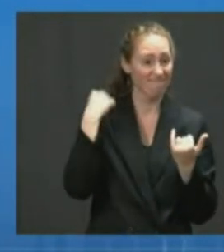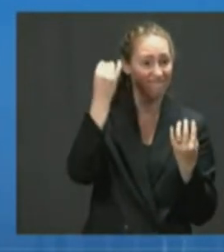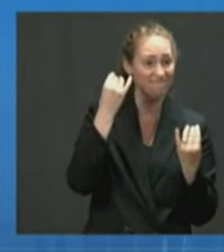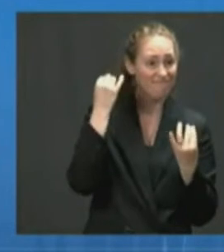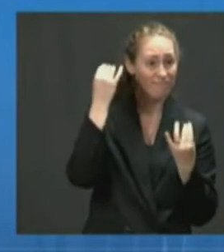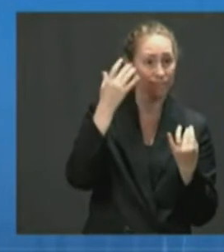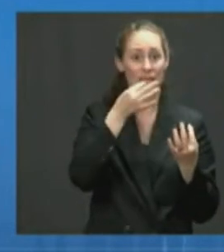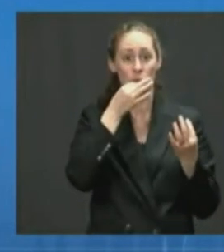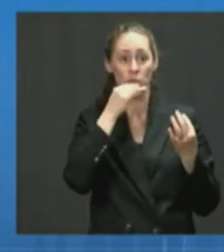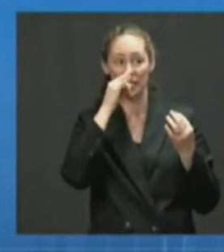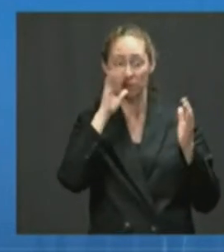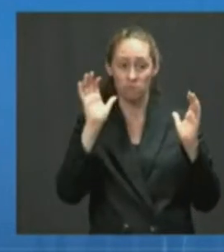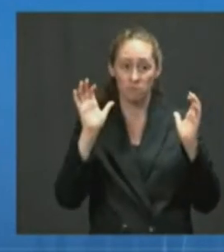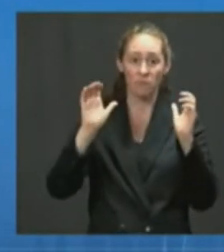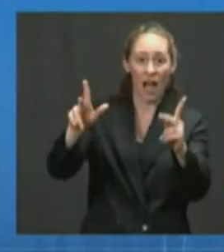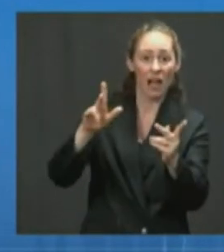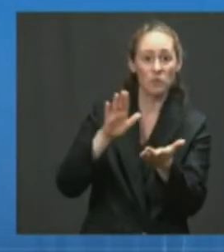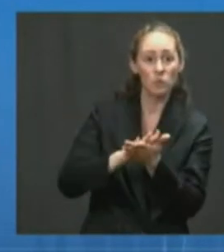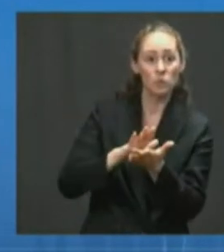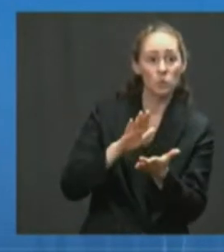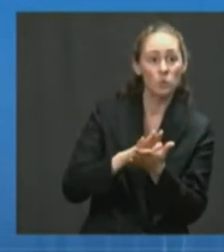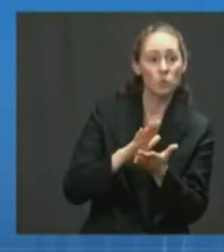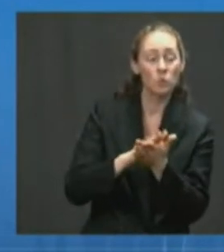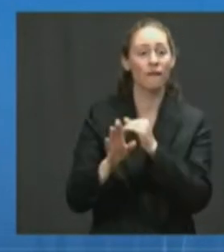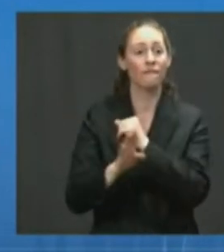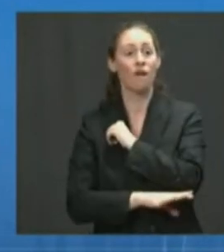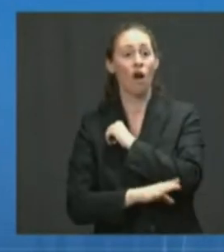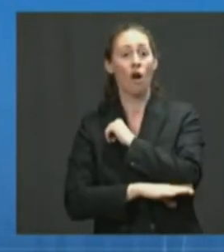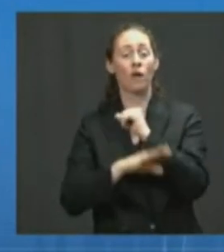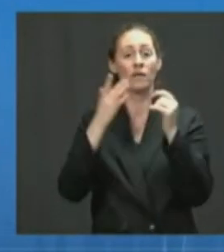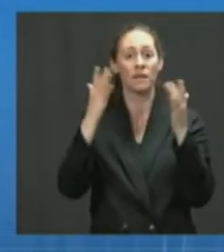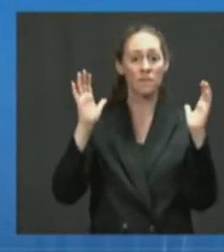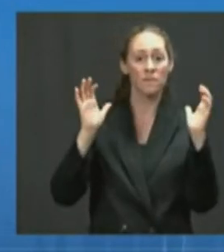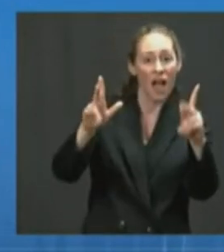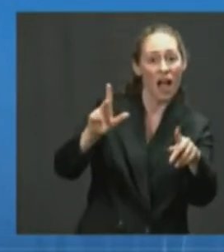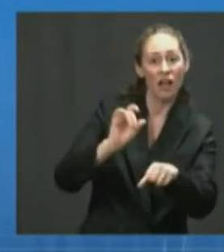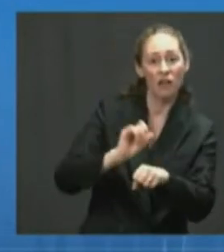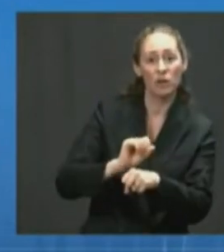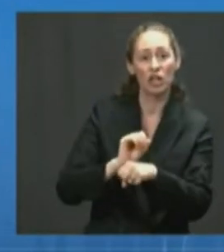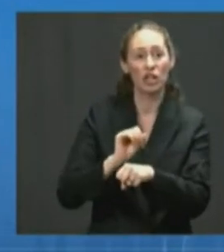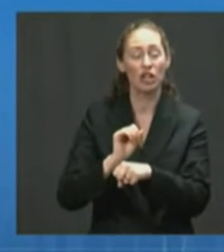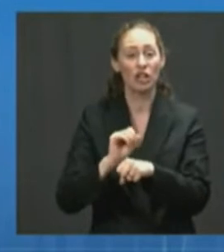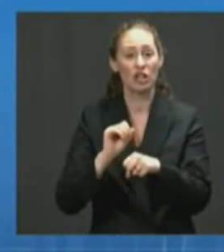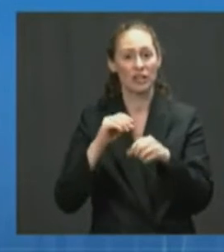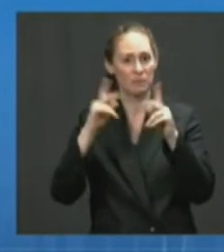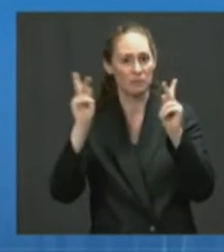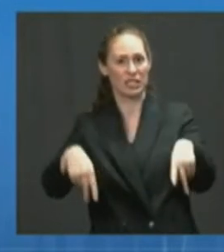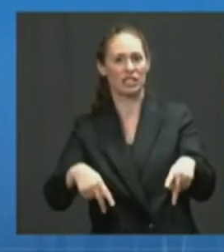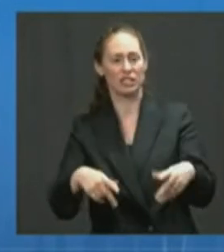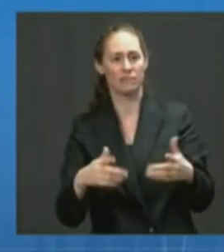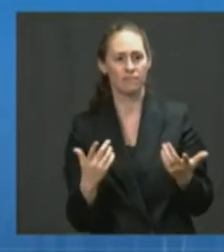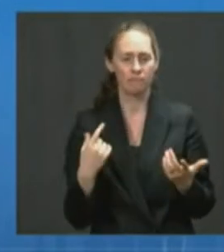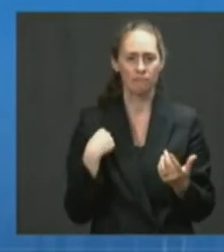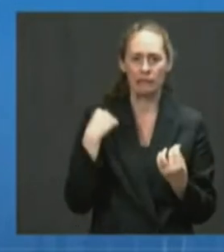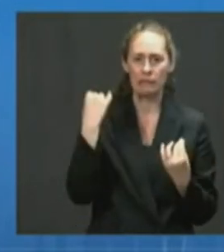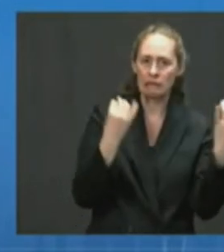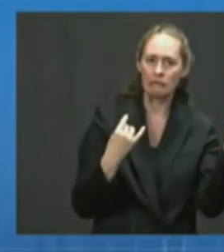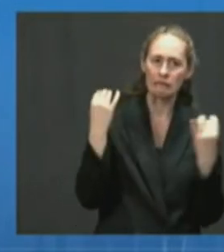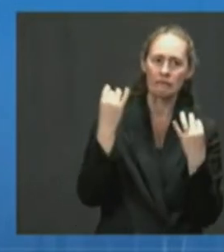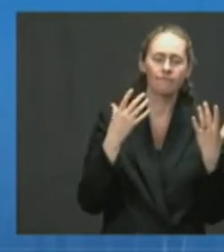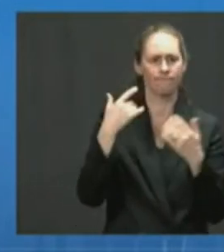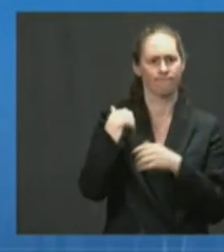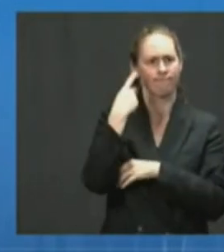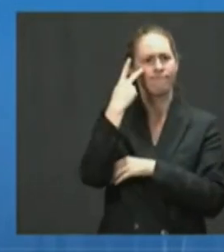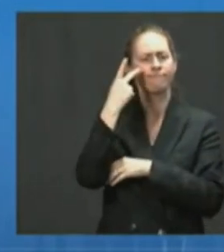in it? So, so on masking, I think you just heard a very strong summary from Dr. Walensky